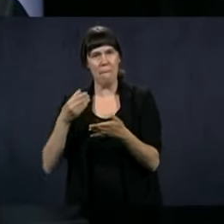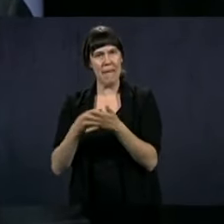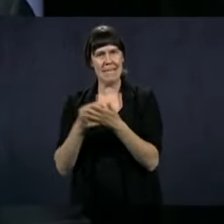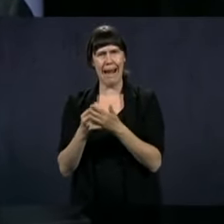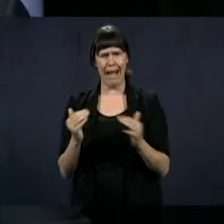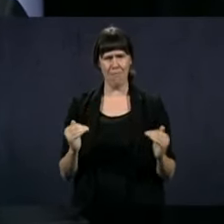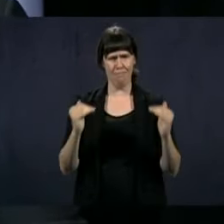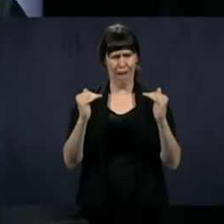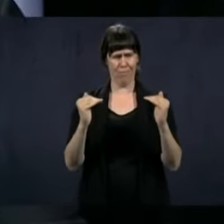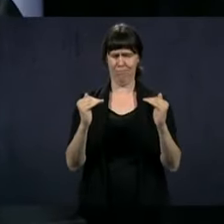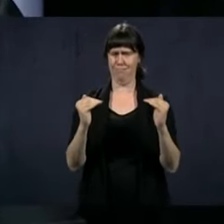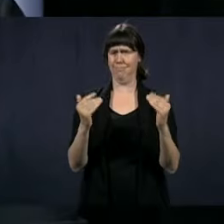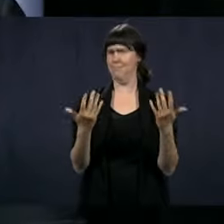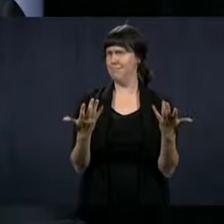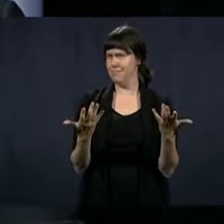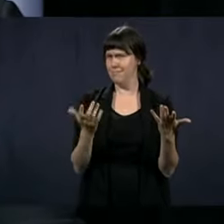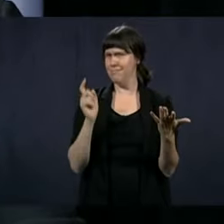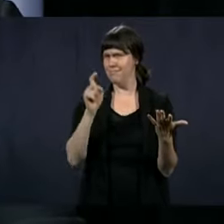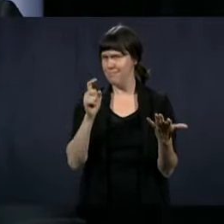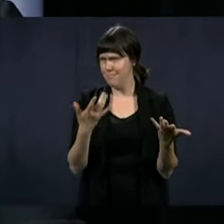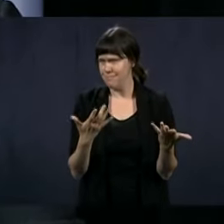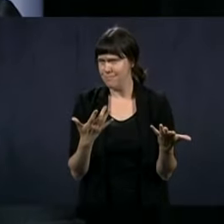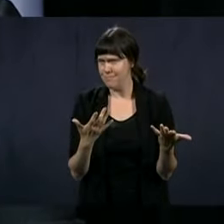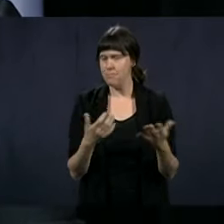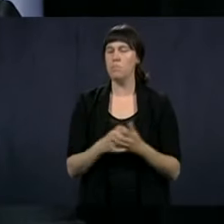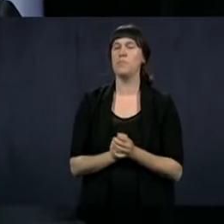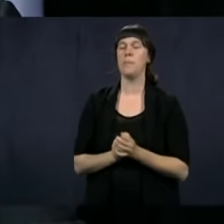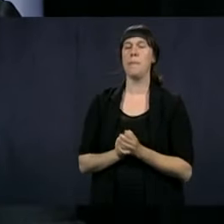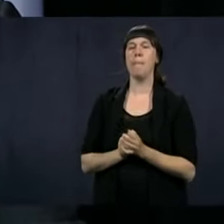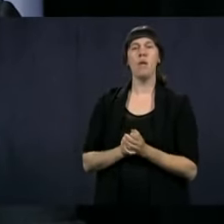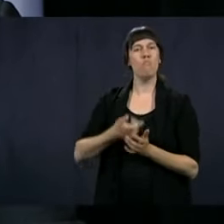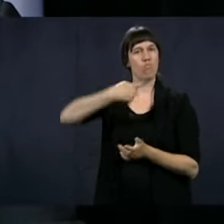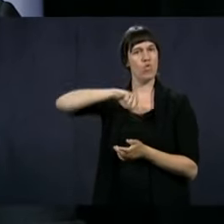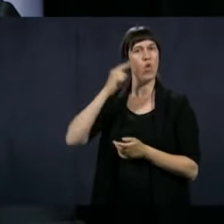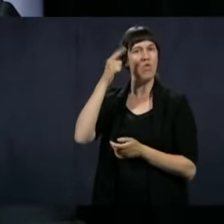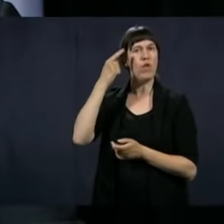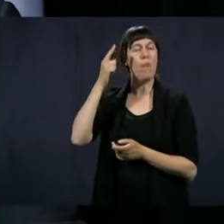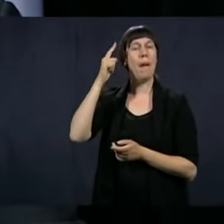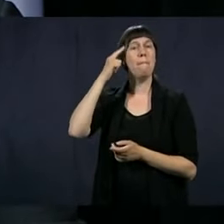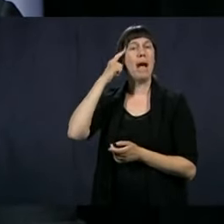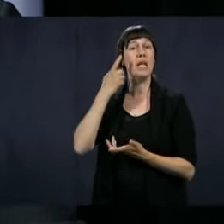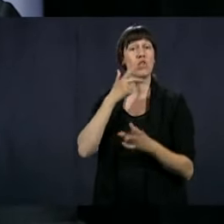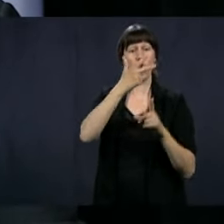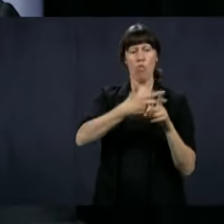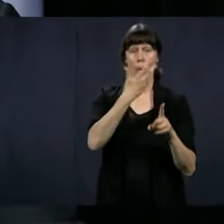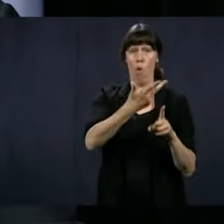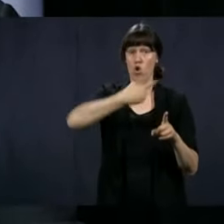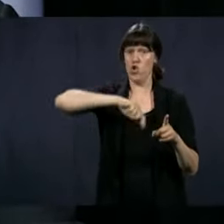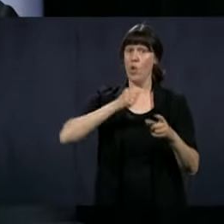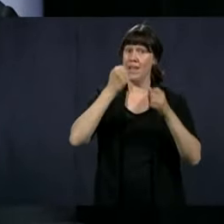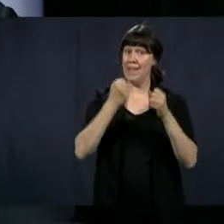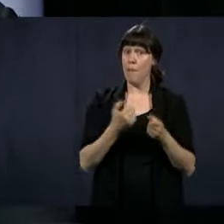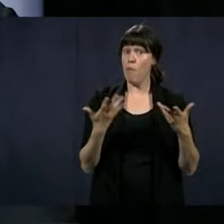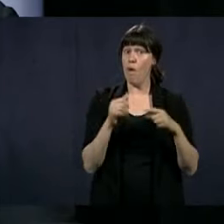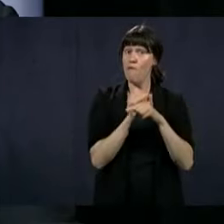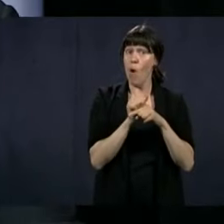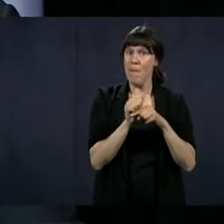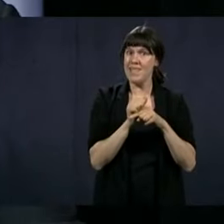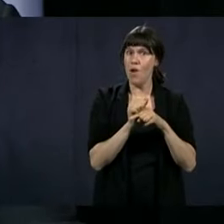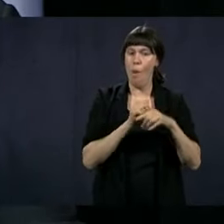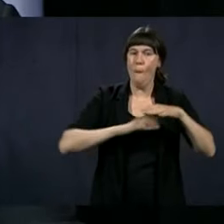have the same wages. Well, listen, we think that within three months, we are able to give basic training.